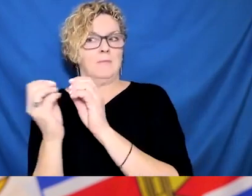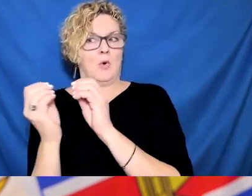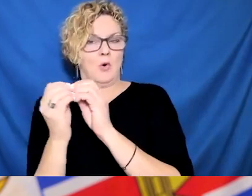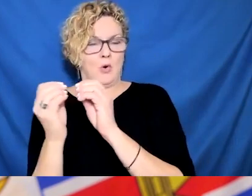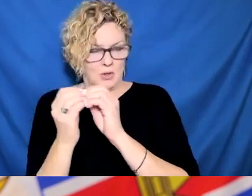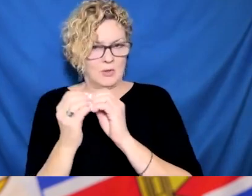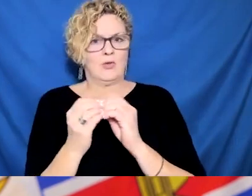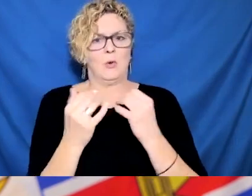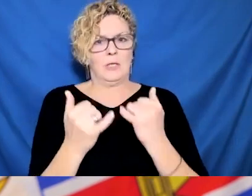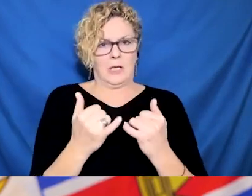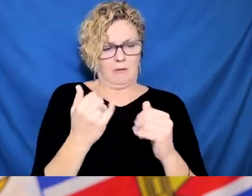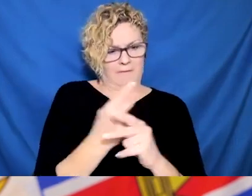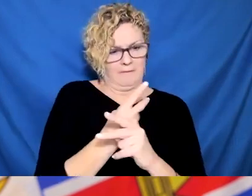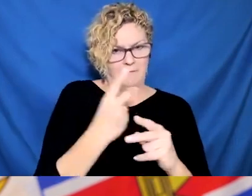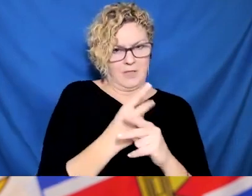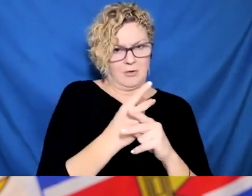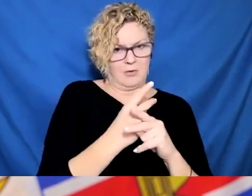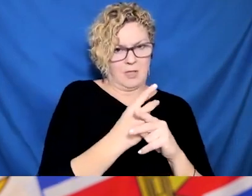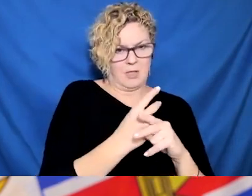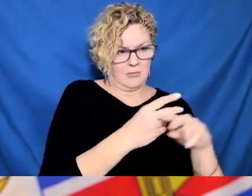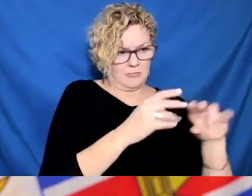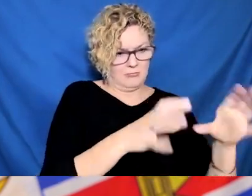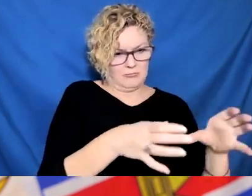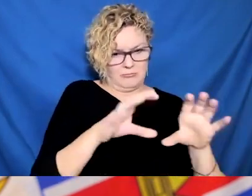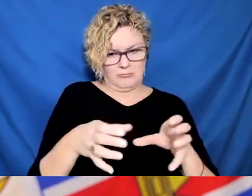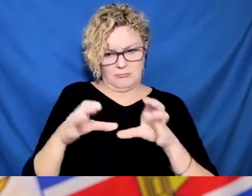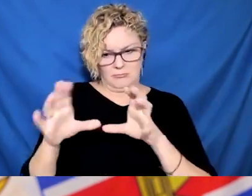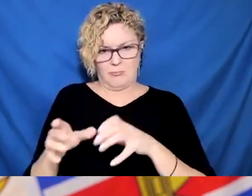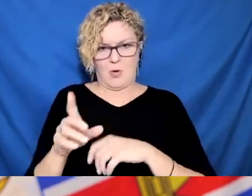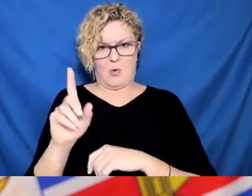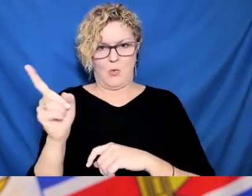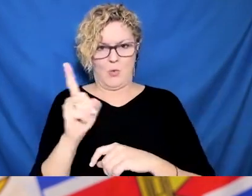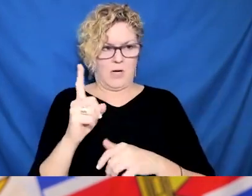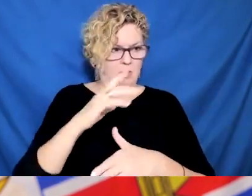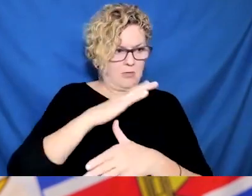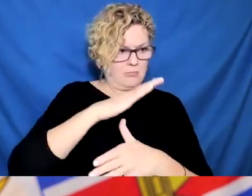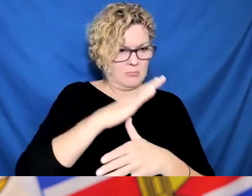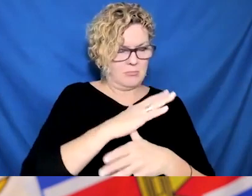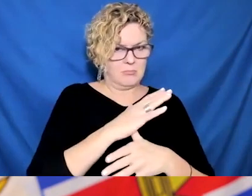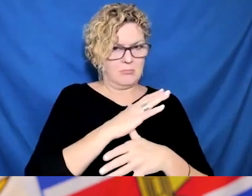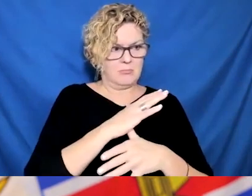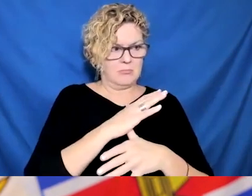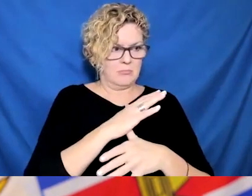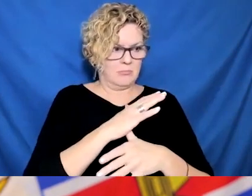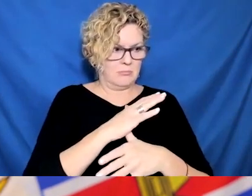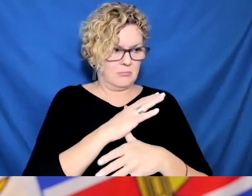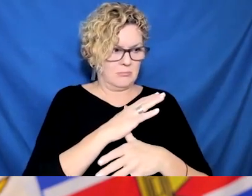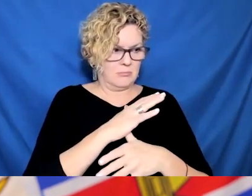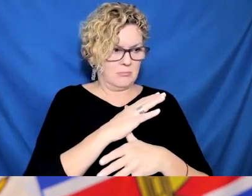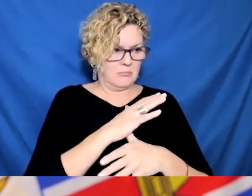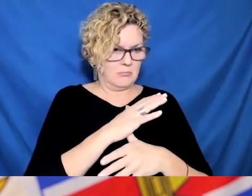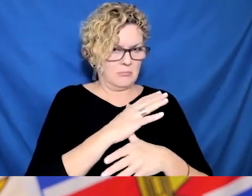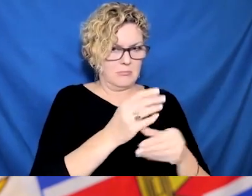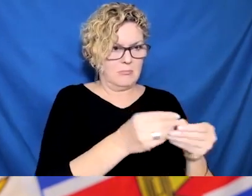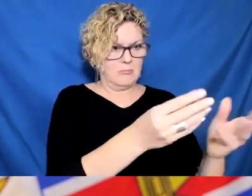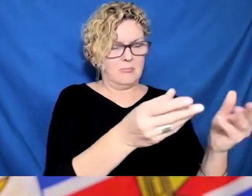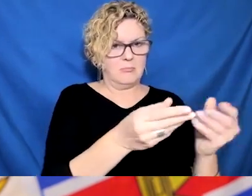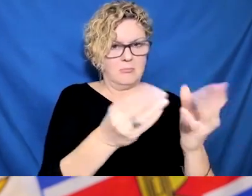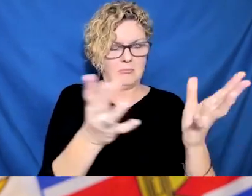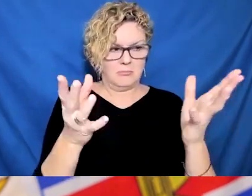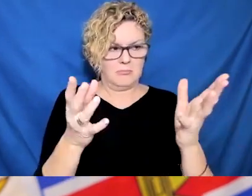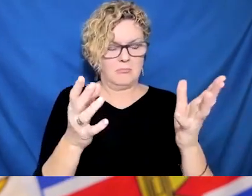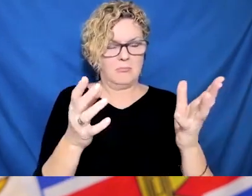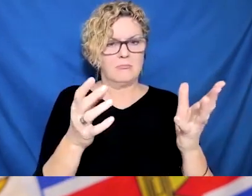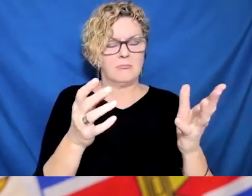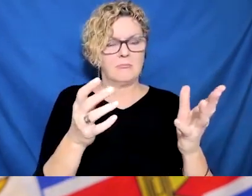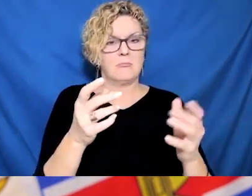the campus of care and long-term care and rapid tests are available for those settings. And we, as more shipments come